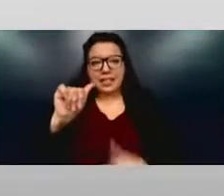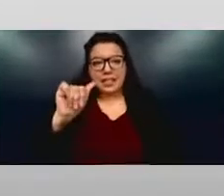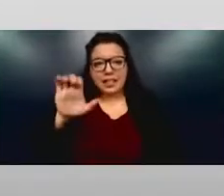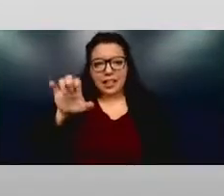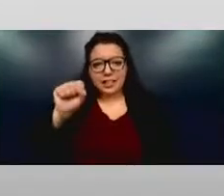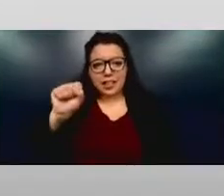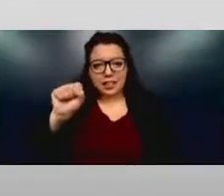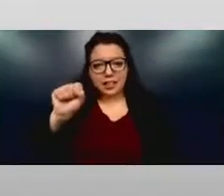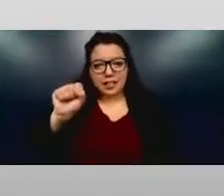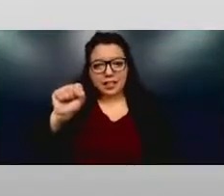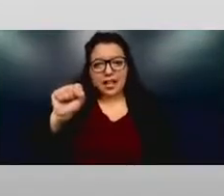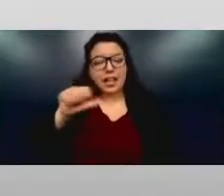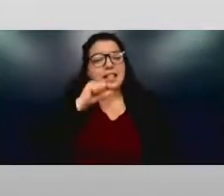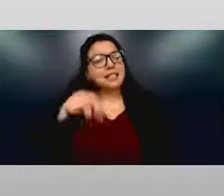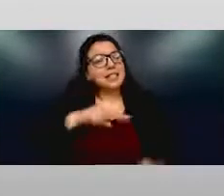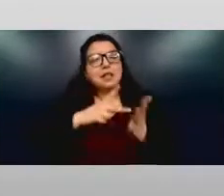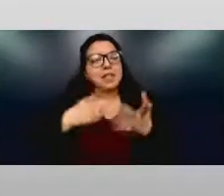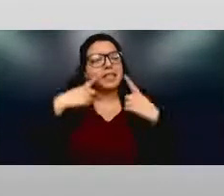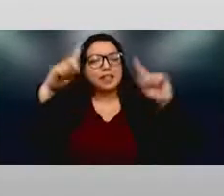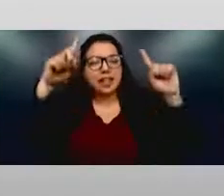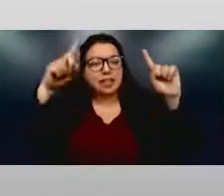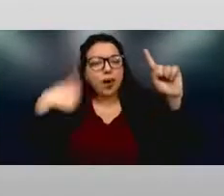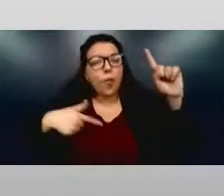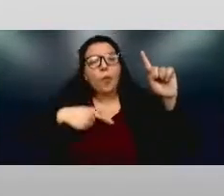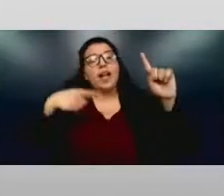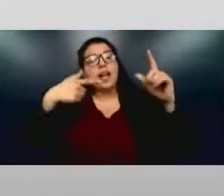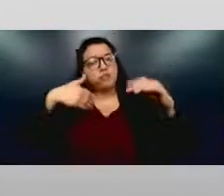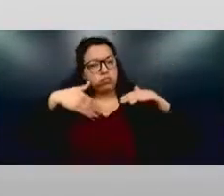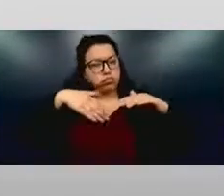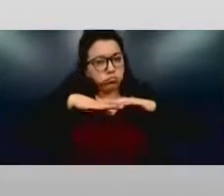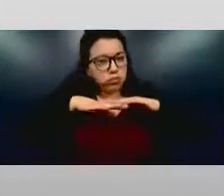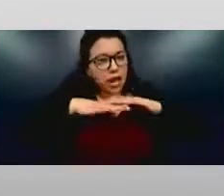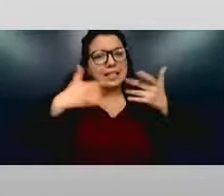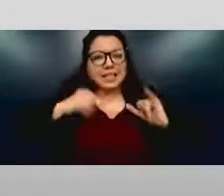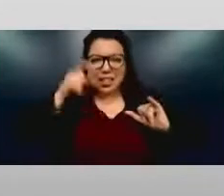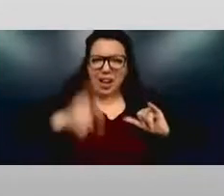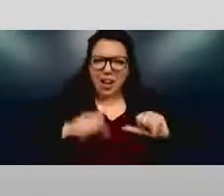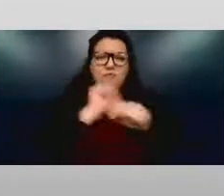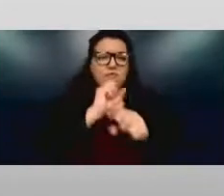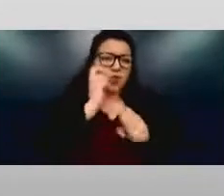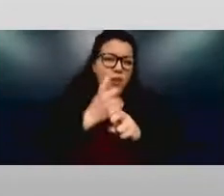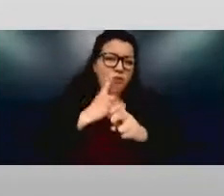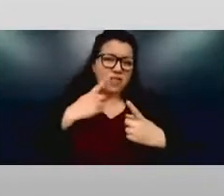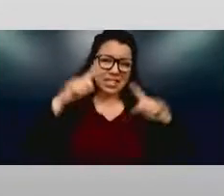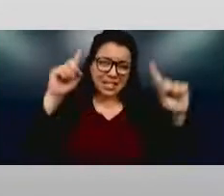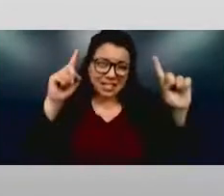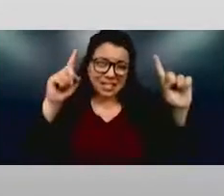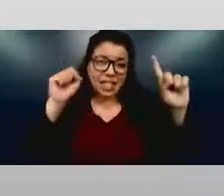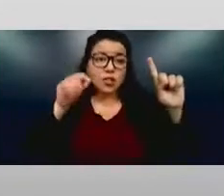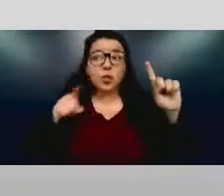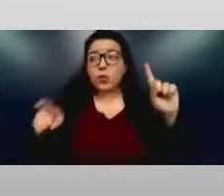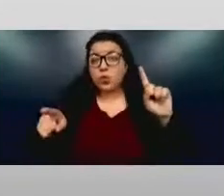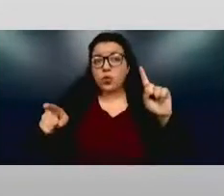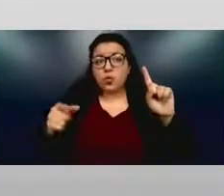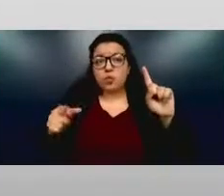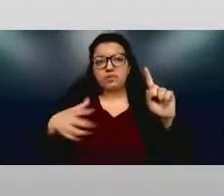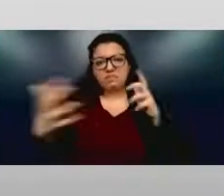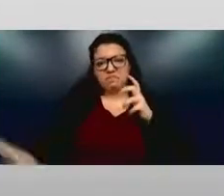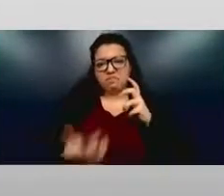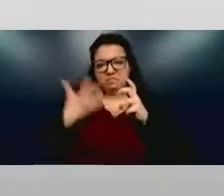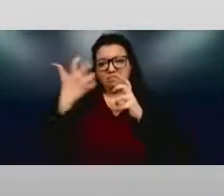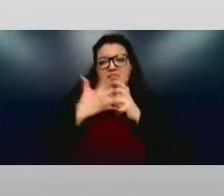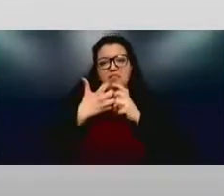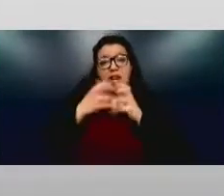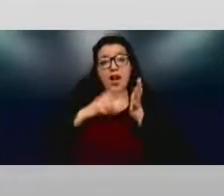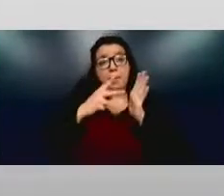have to work hard to be successful. And you providing an accommodation is not then giving me a leg up to be